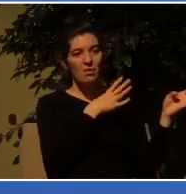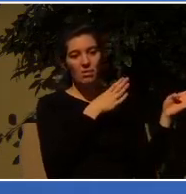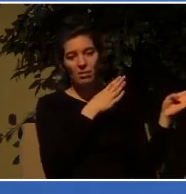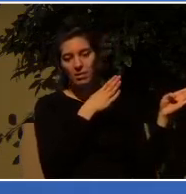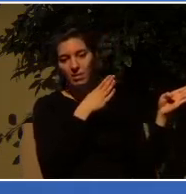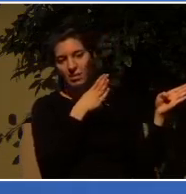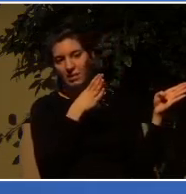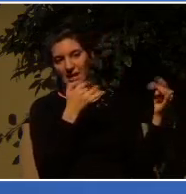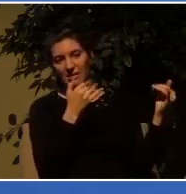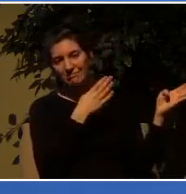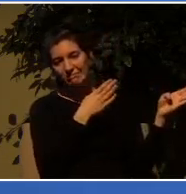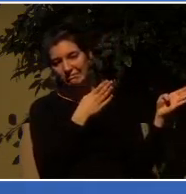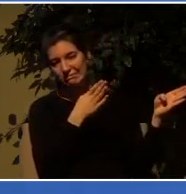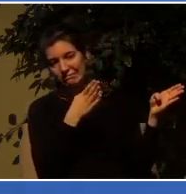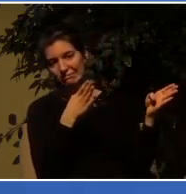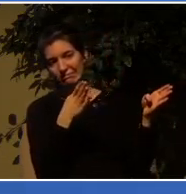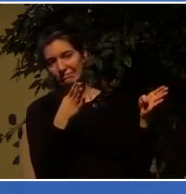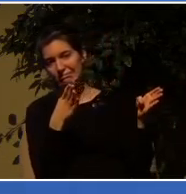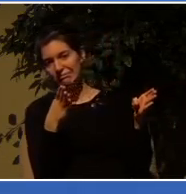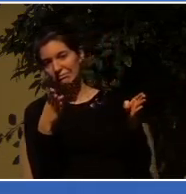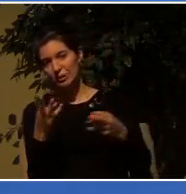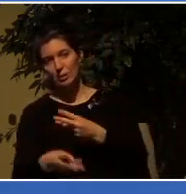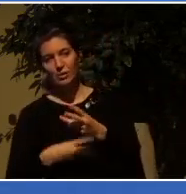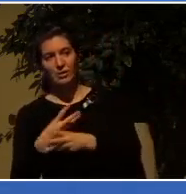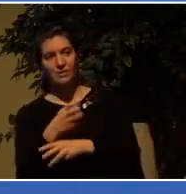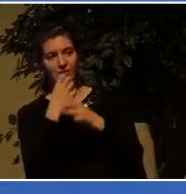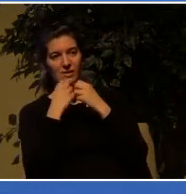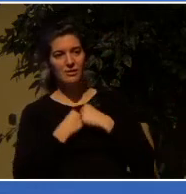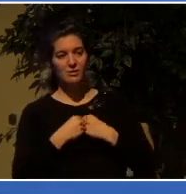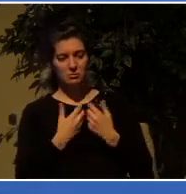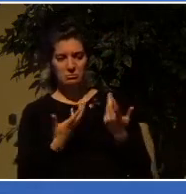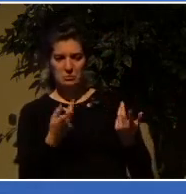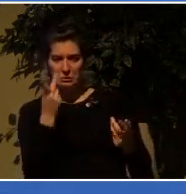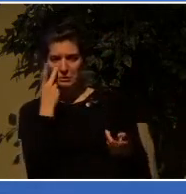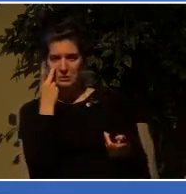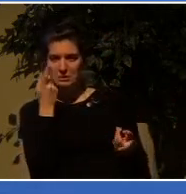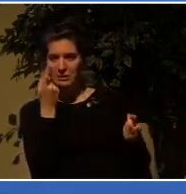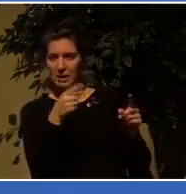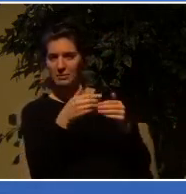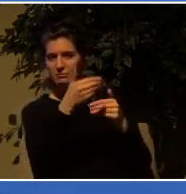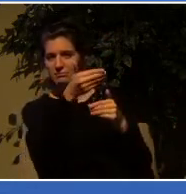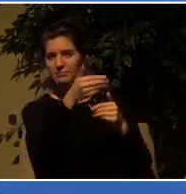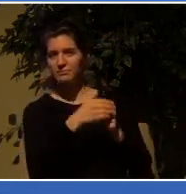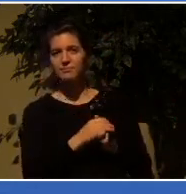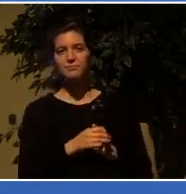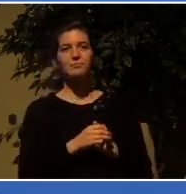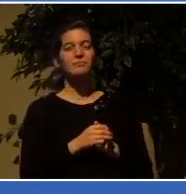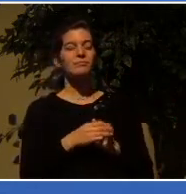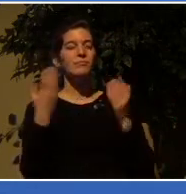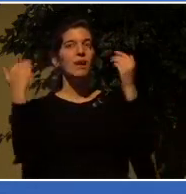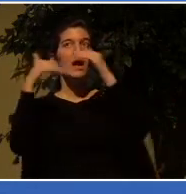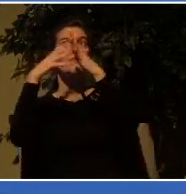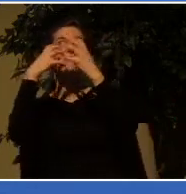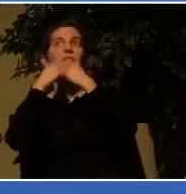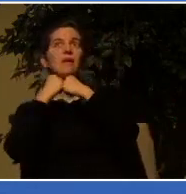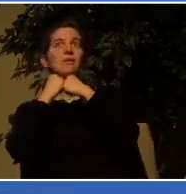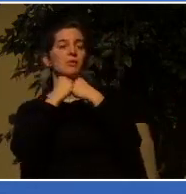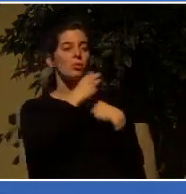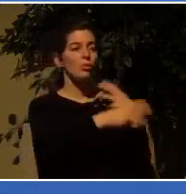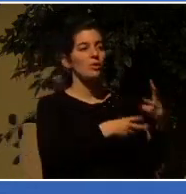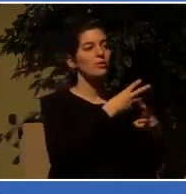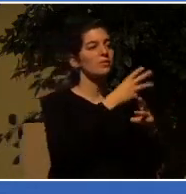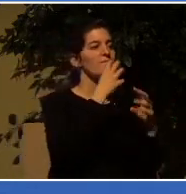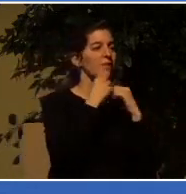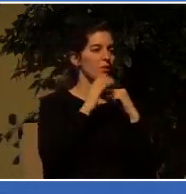will always be in opposition to the values of the world, and the more the